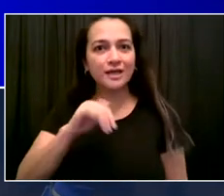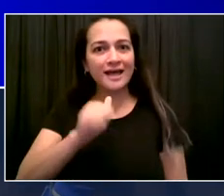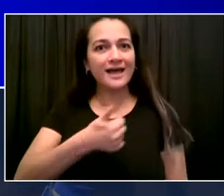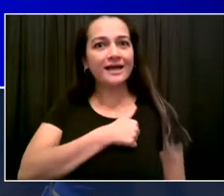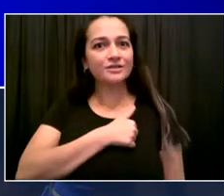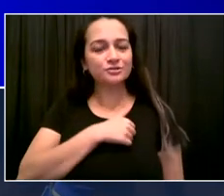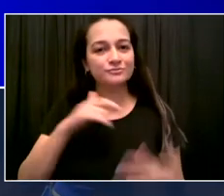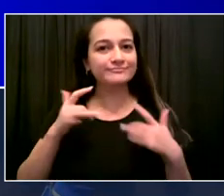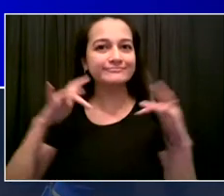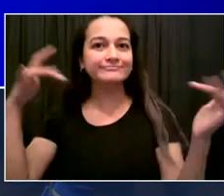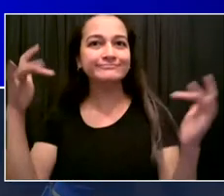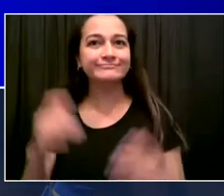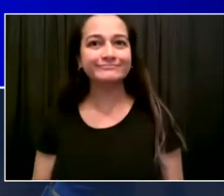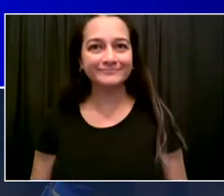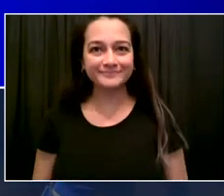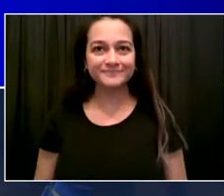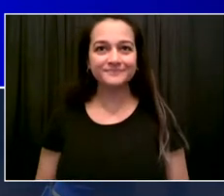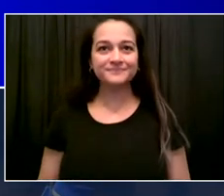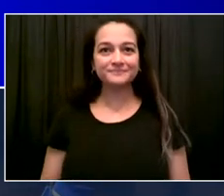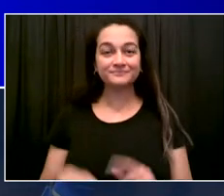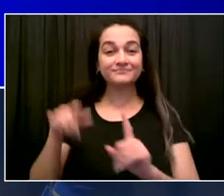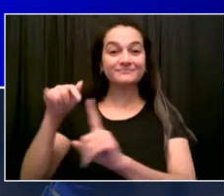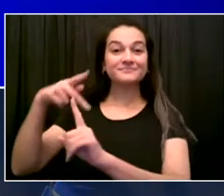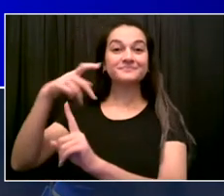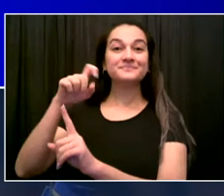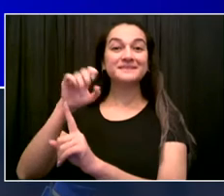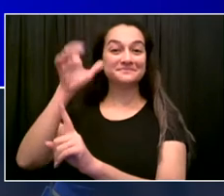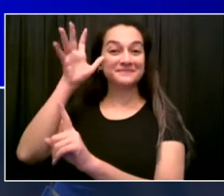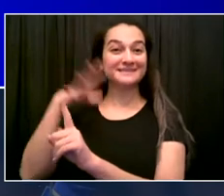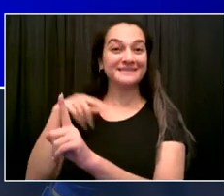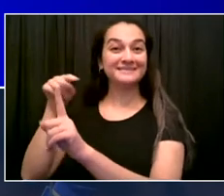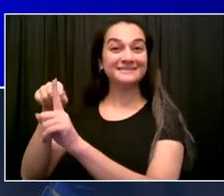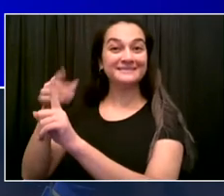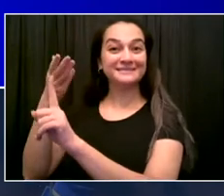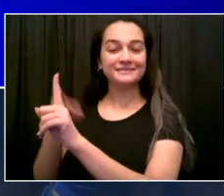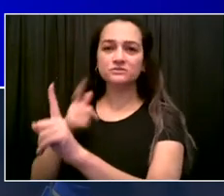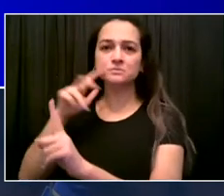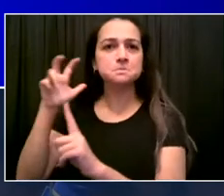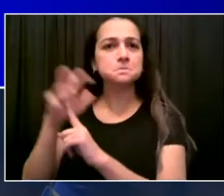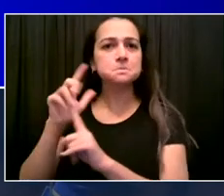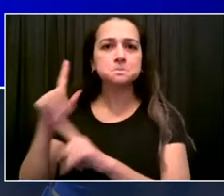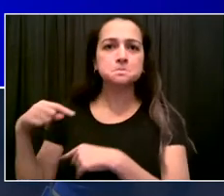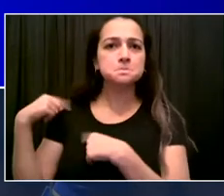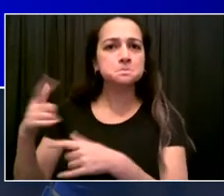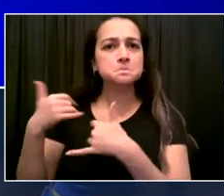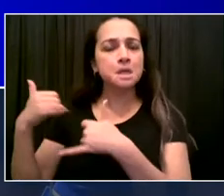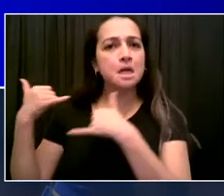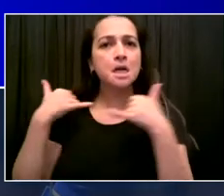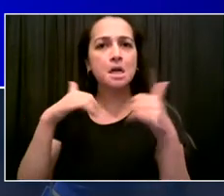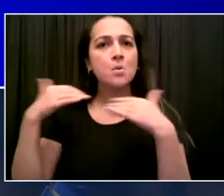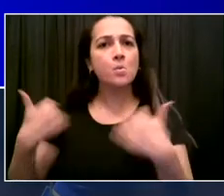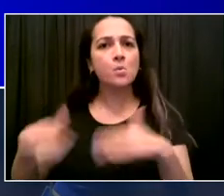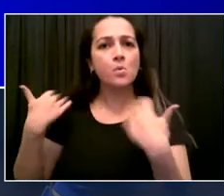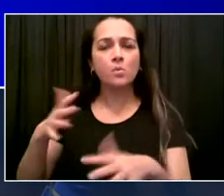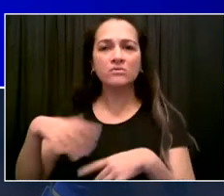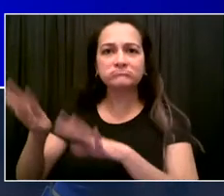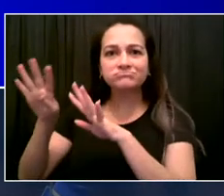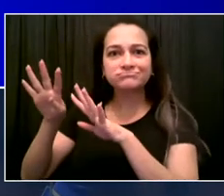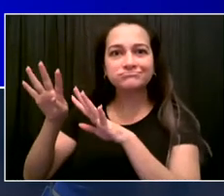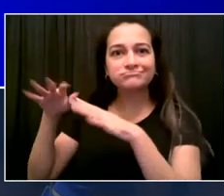all of what a champion looks like and someone who just went up there, had a vision, made it happen. So congratulations, Pete. Congratulations to the Mets.